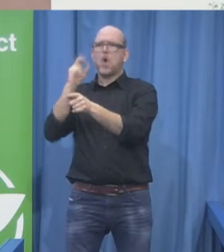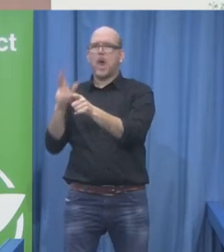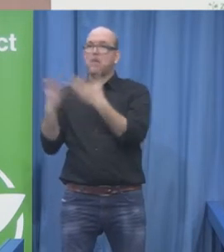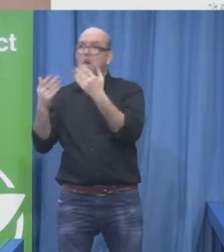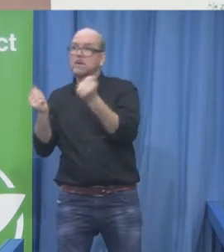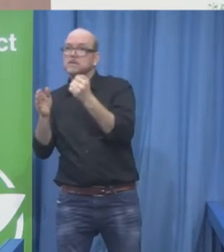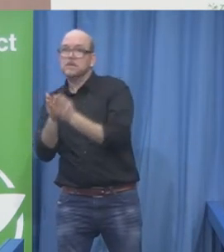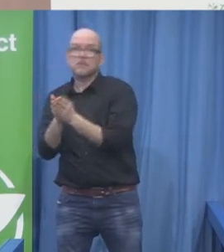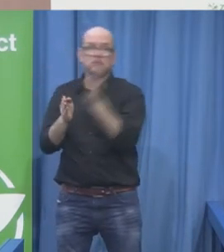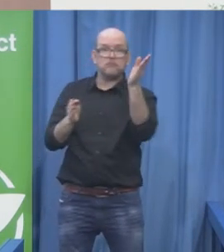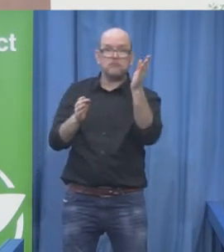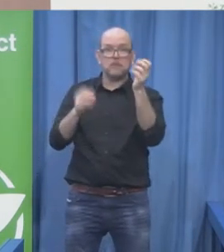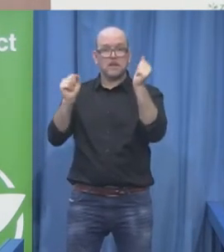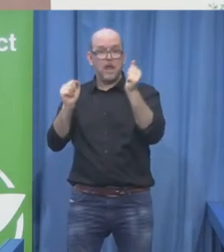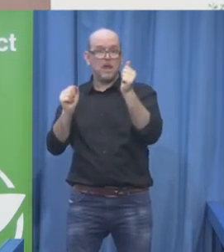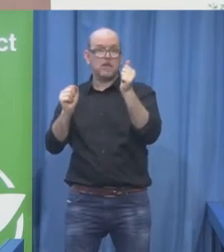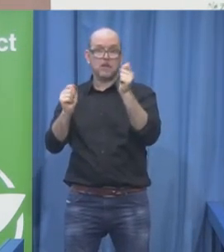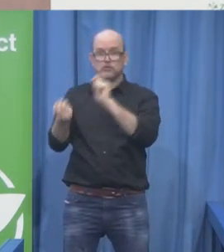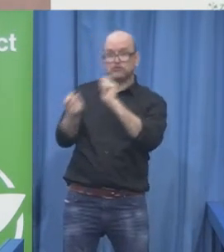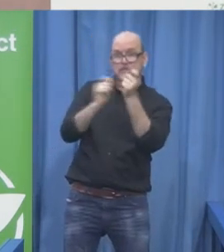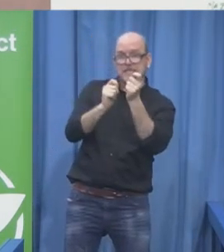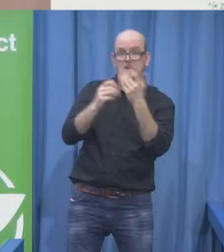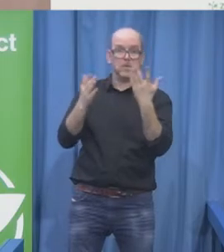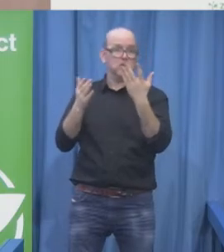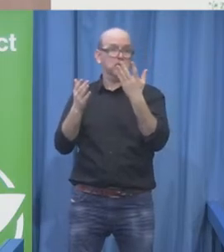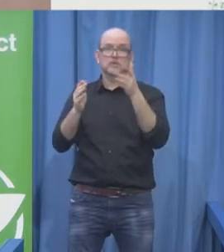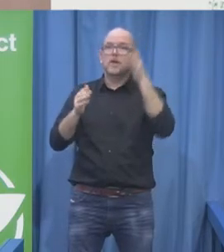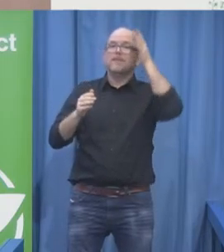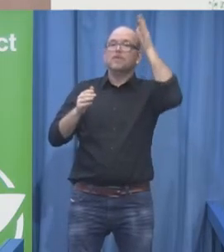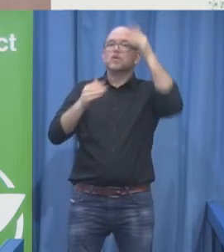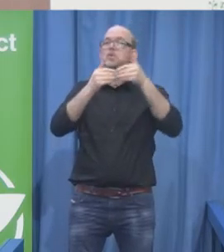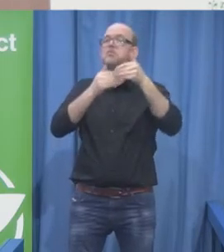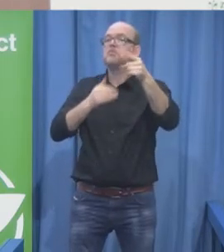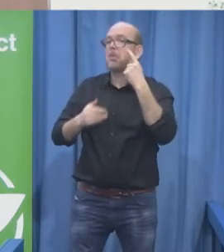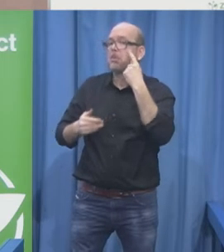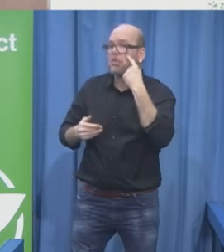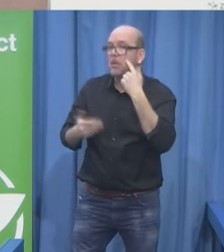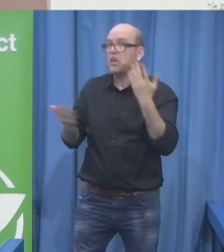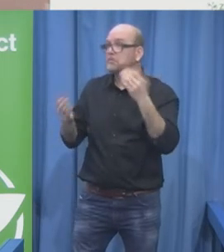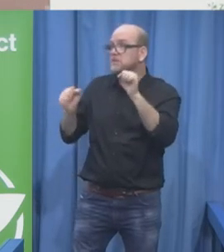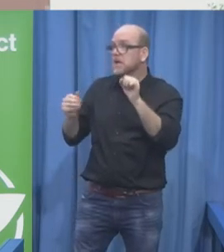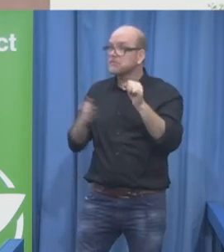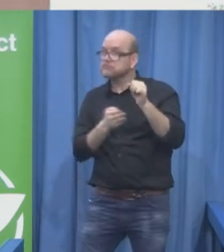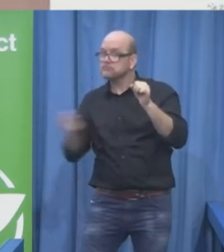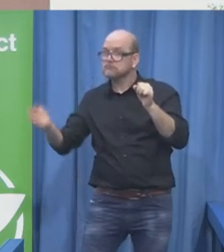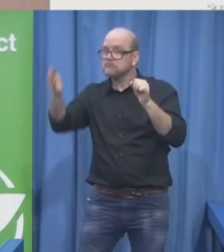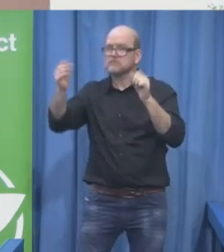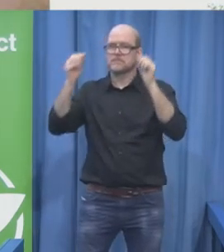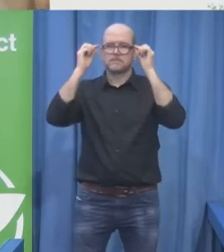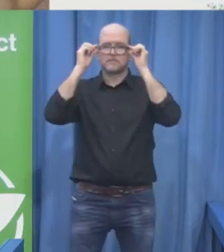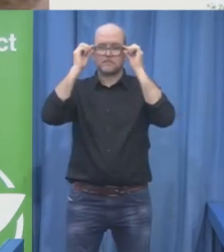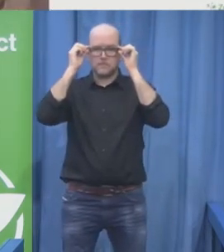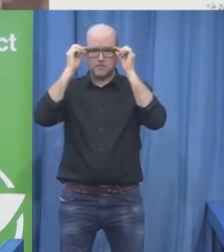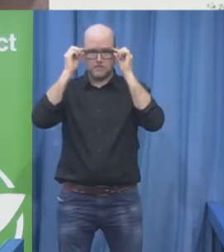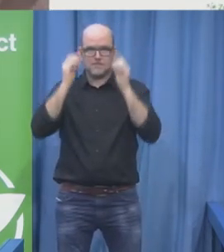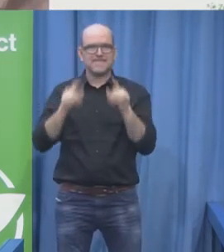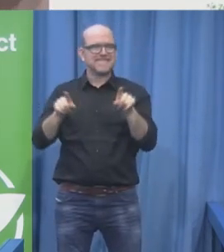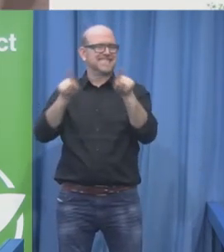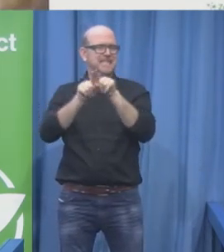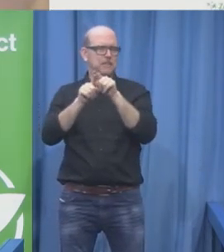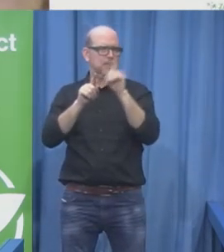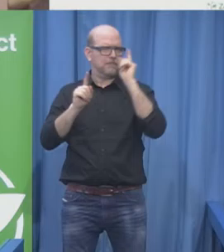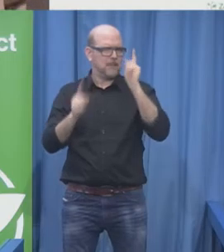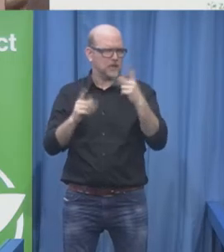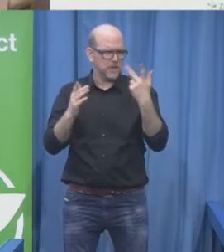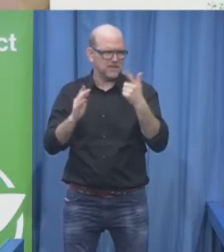With the convention in force, as it was mentioned in the year 2008, the convention on the rights of persons with disabilities, human rights or